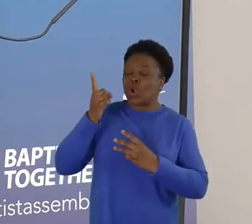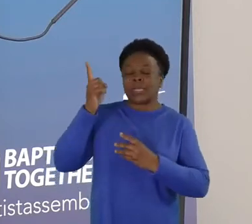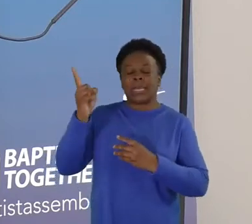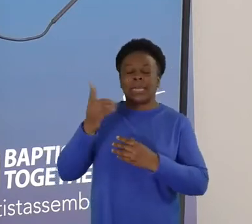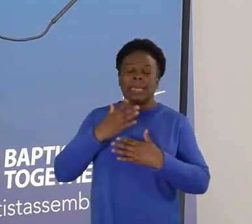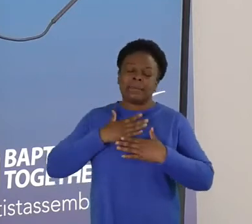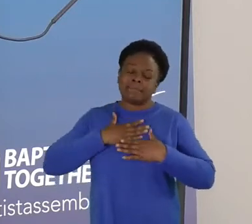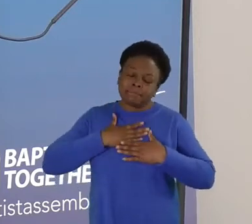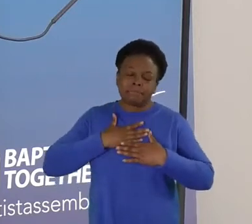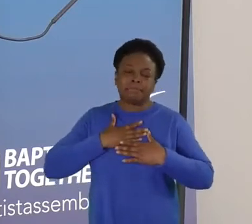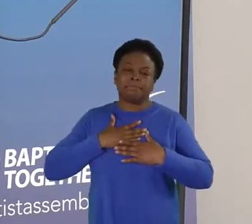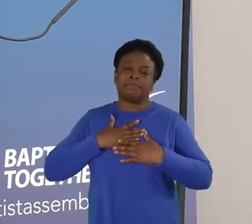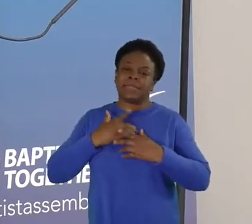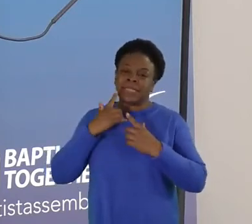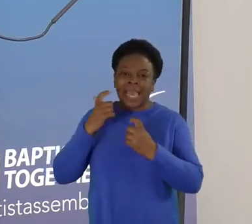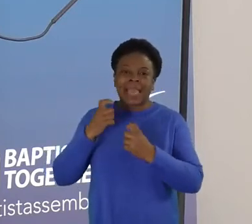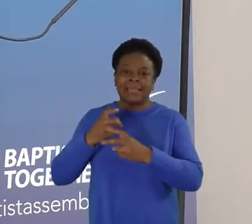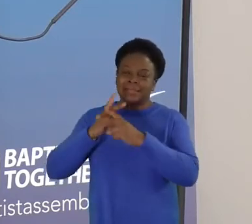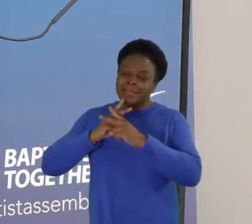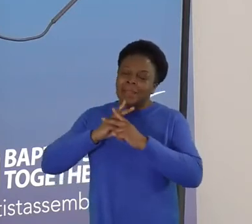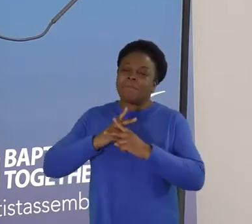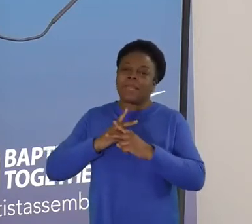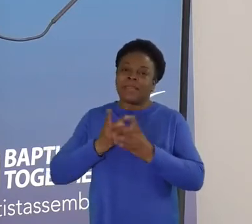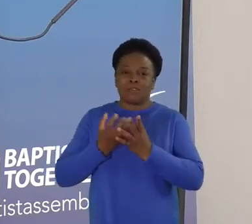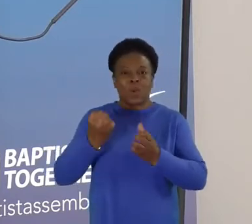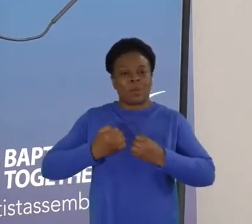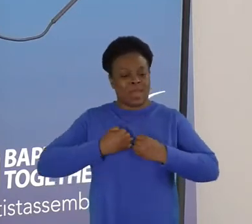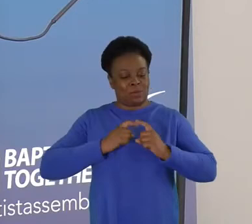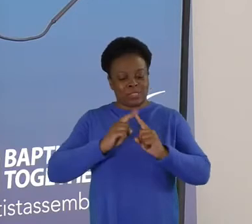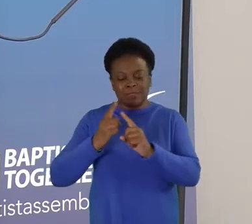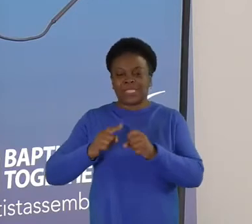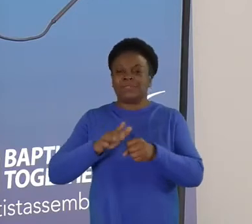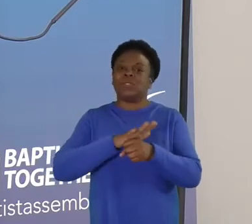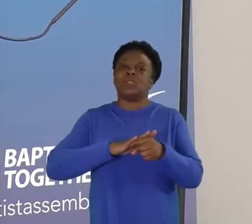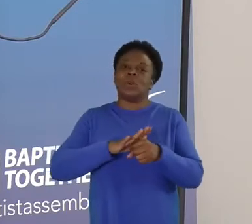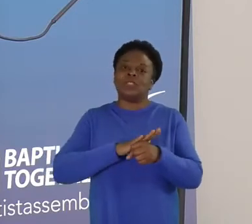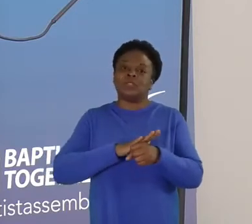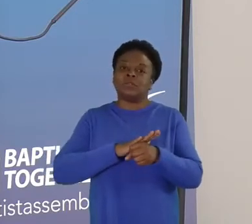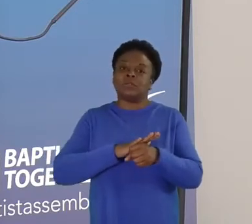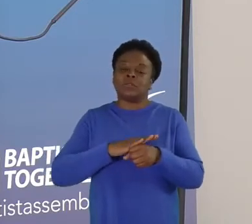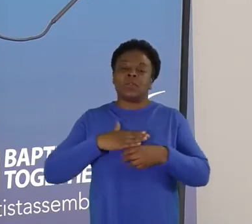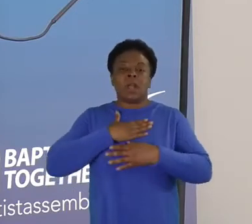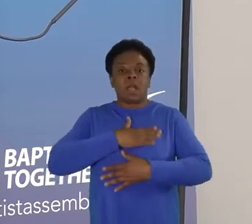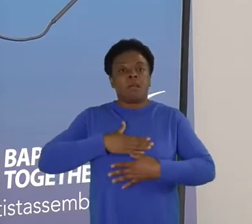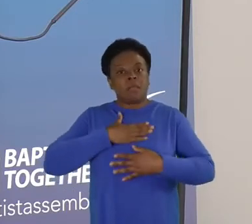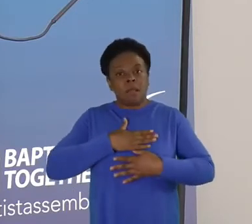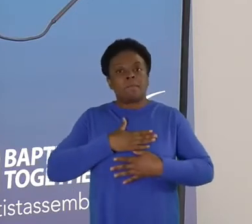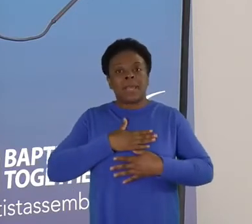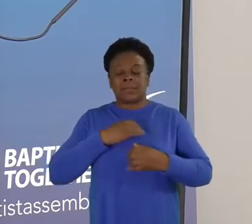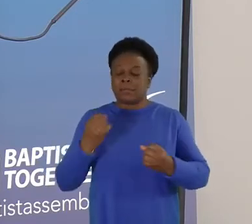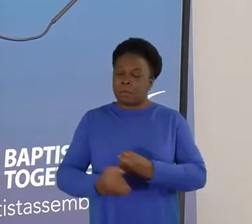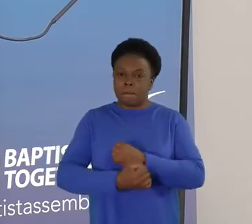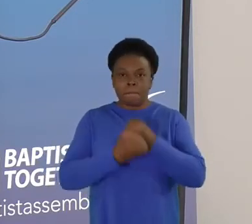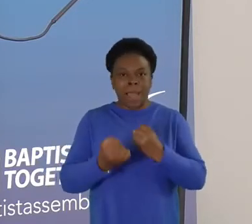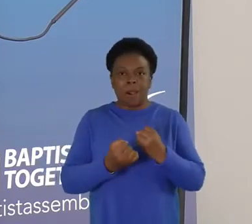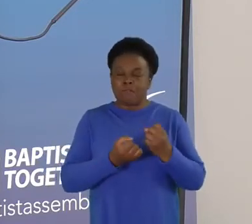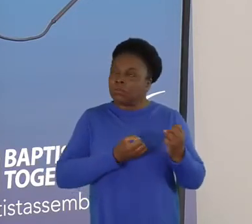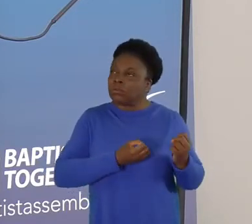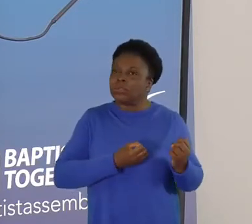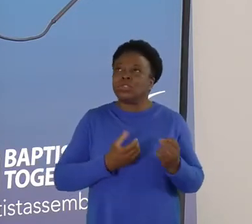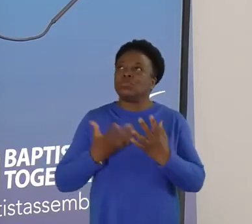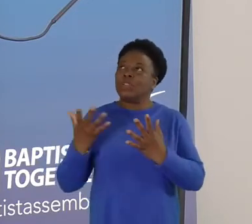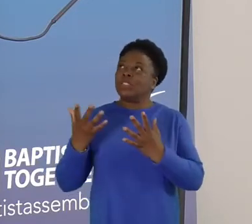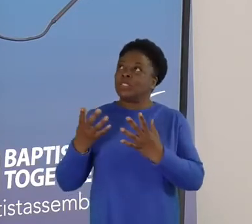situations. It's a powerful expression of faith in a faithful God who's